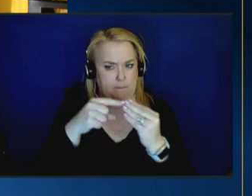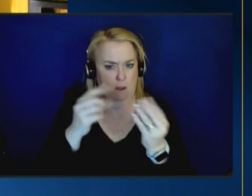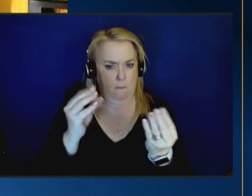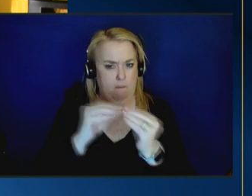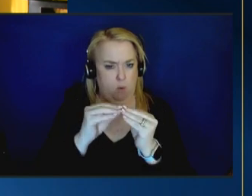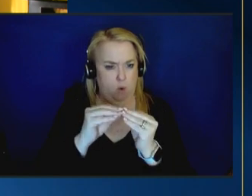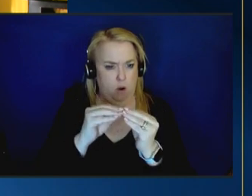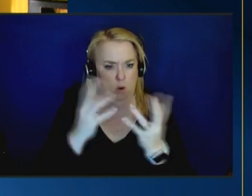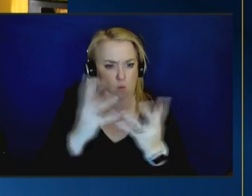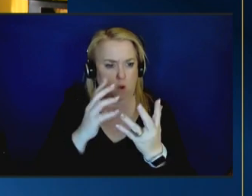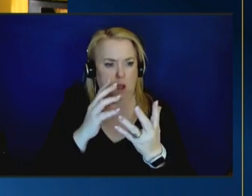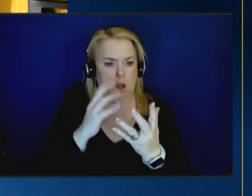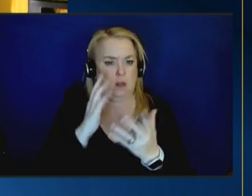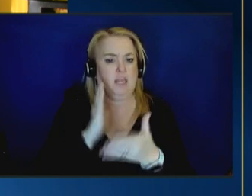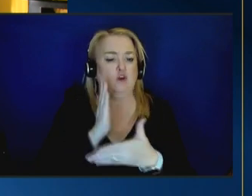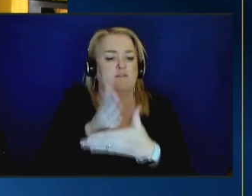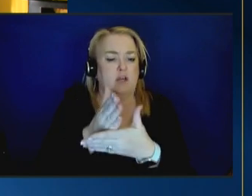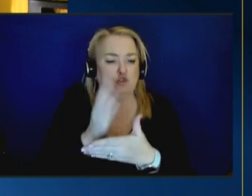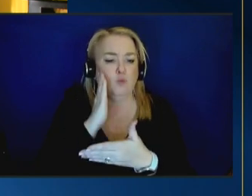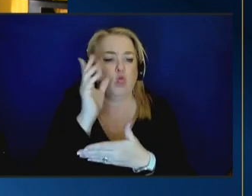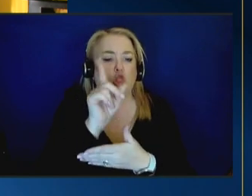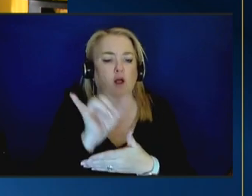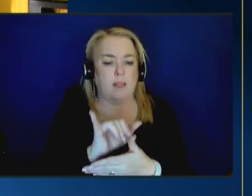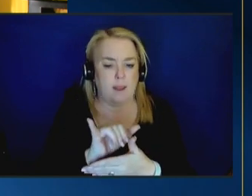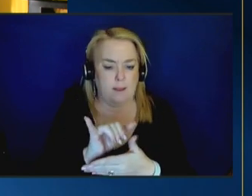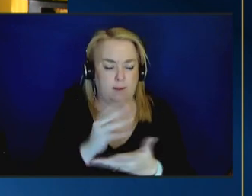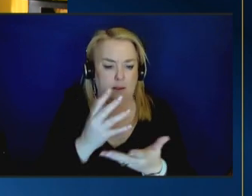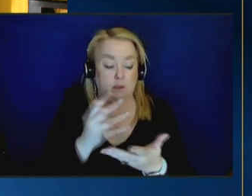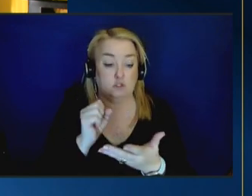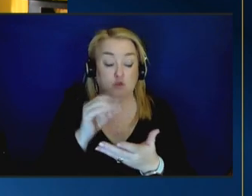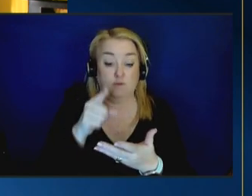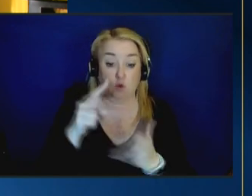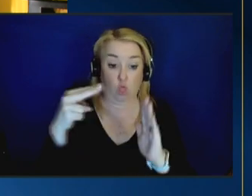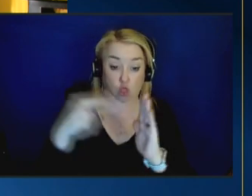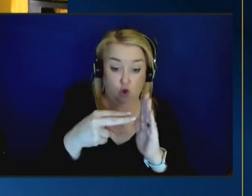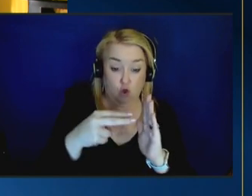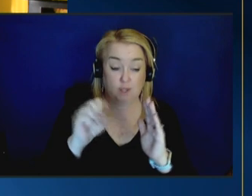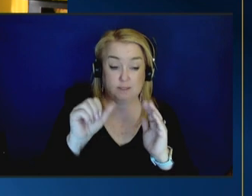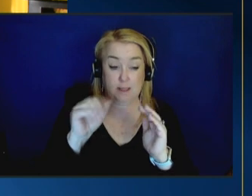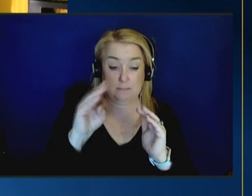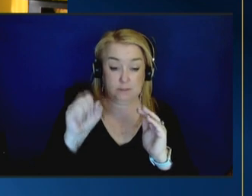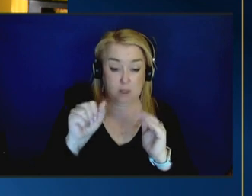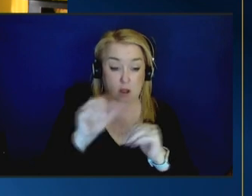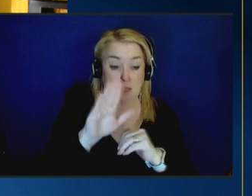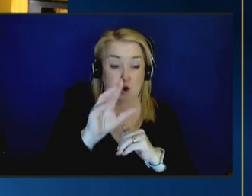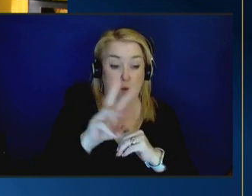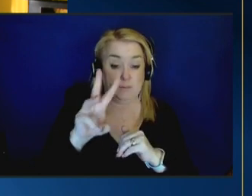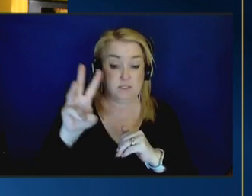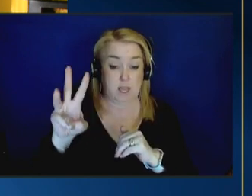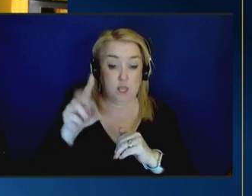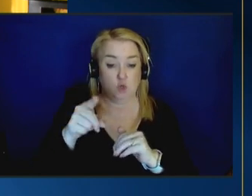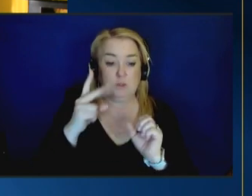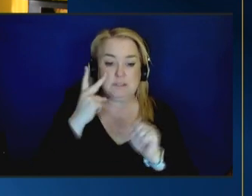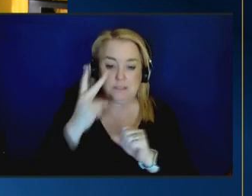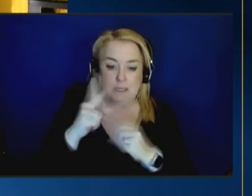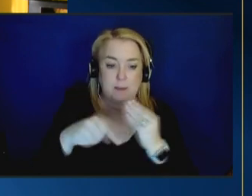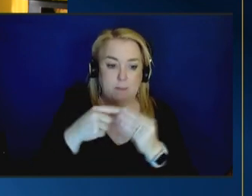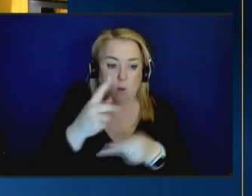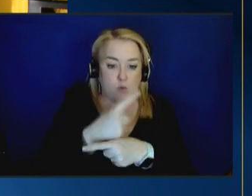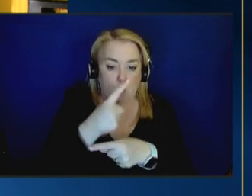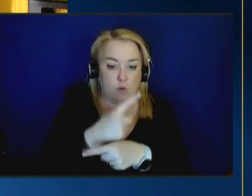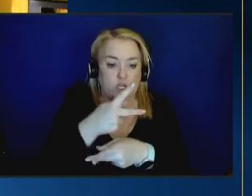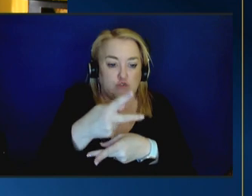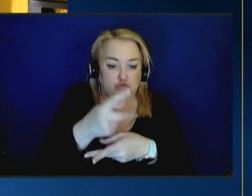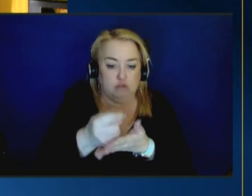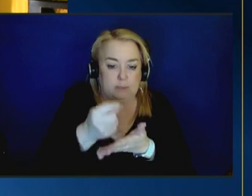look like so you go up you dig into samsa's website you see a ton in there about what the appropriate treatment for parents looks